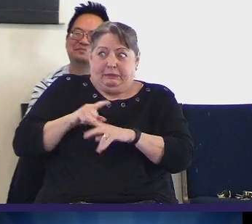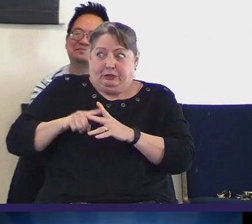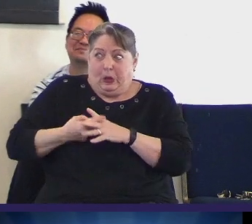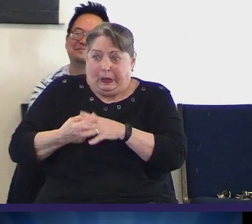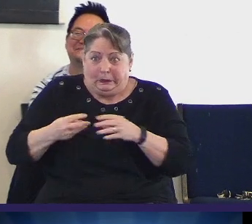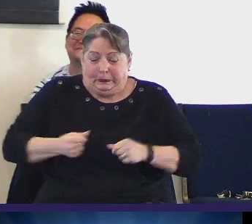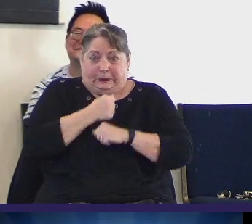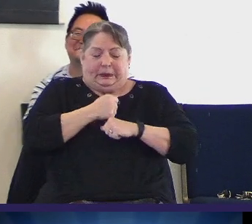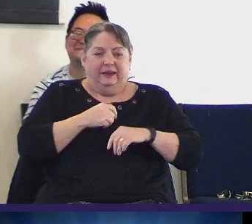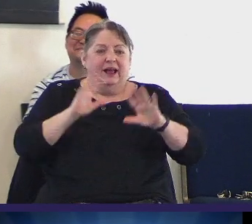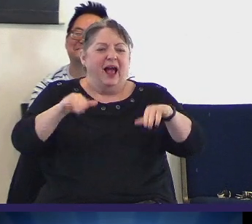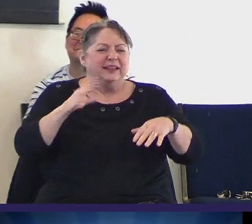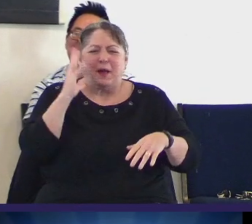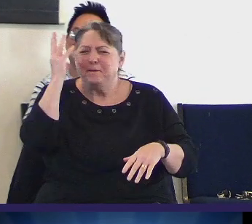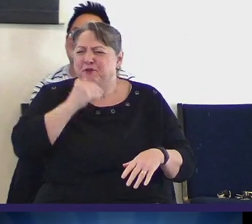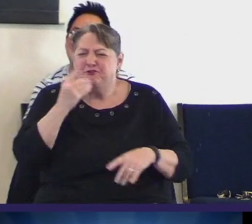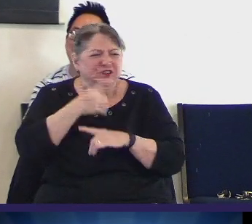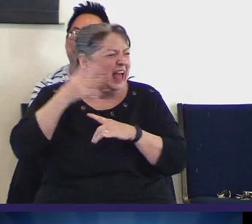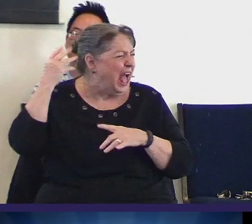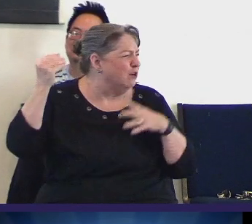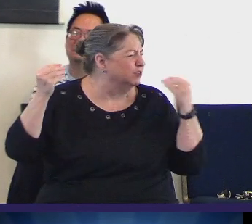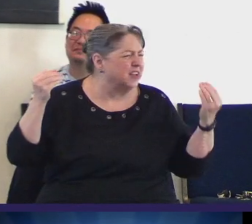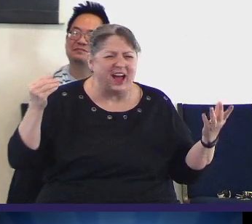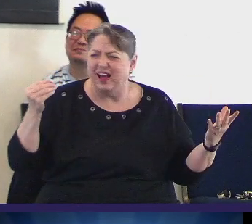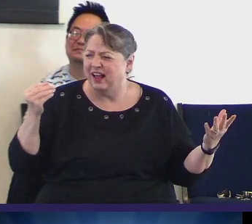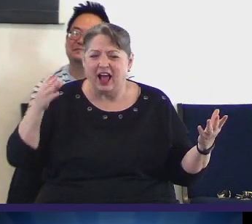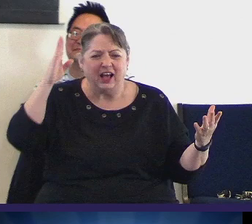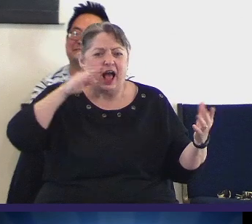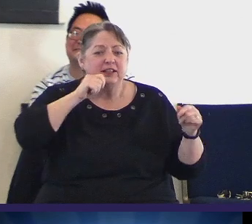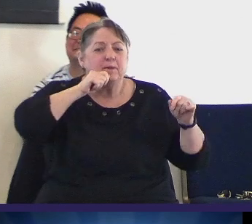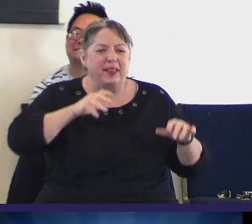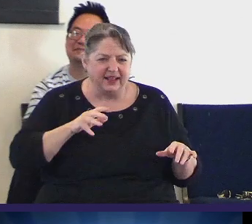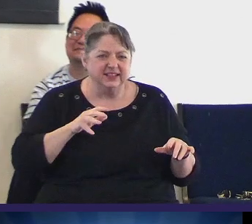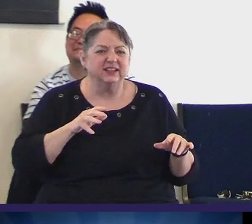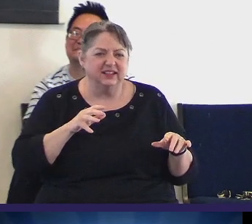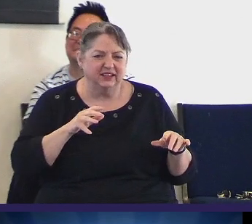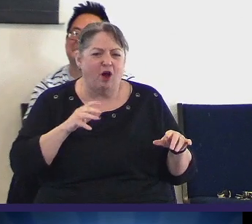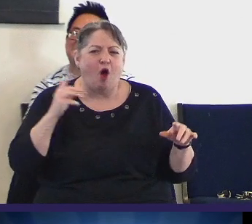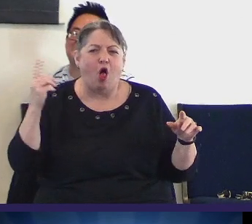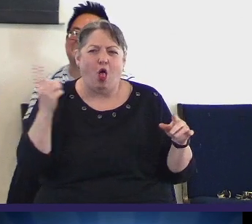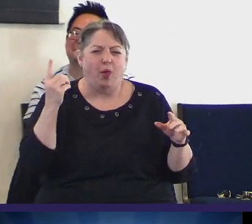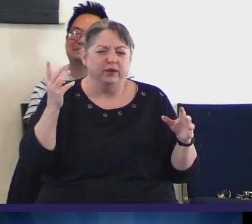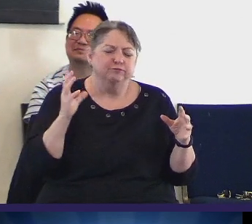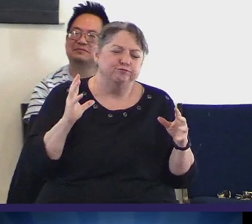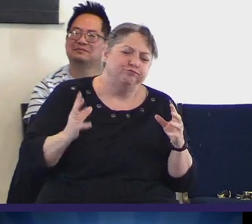It's a great day, beautiful day out there, God's blessing all the way around.